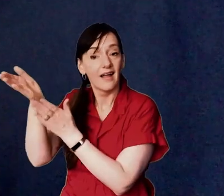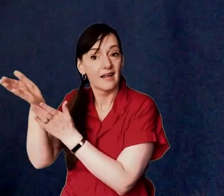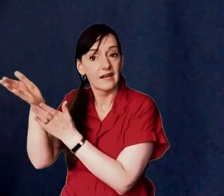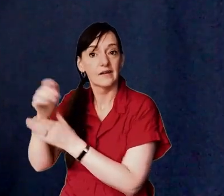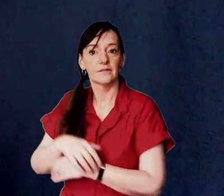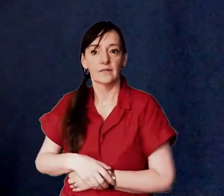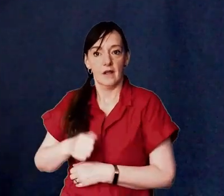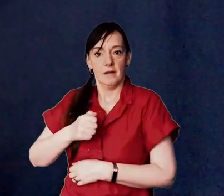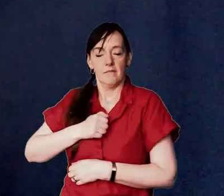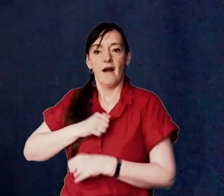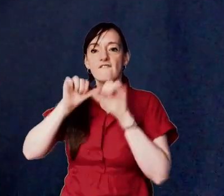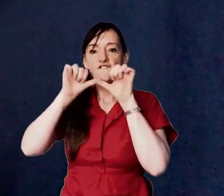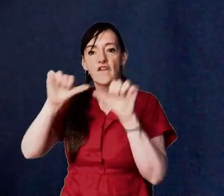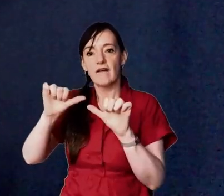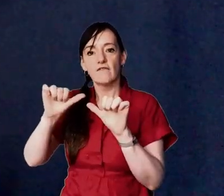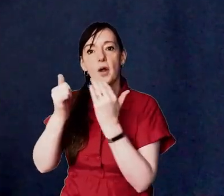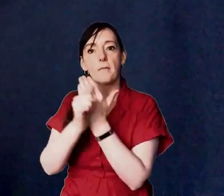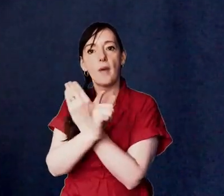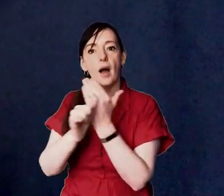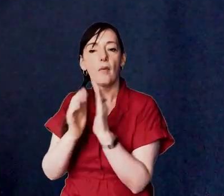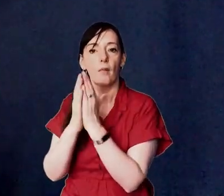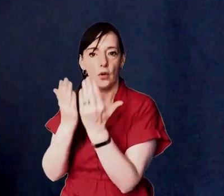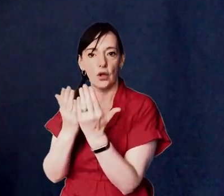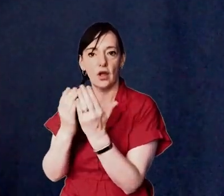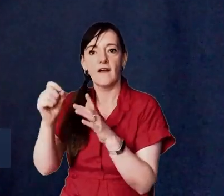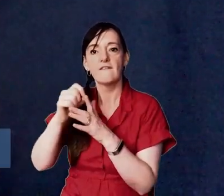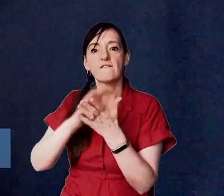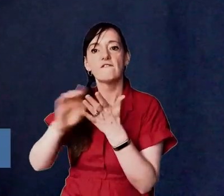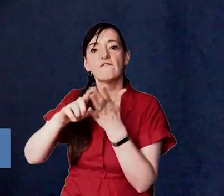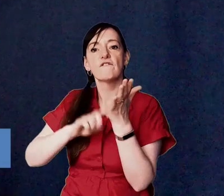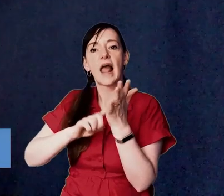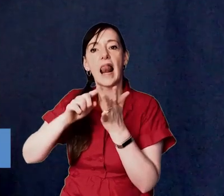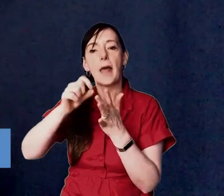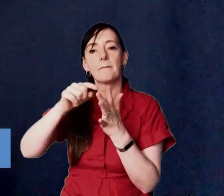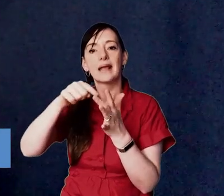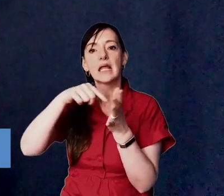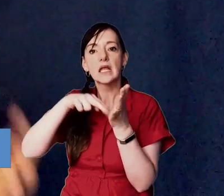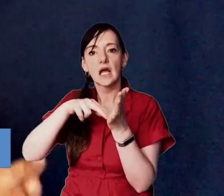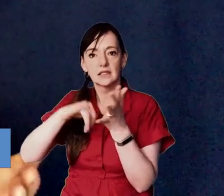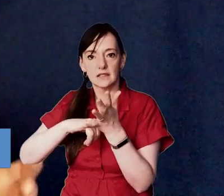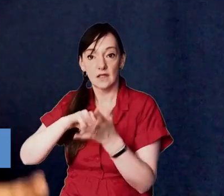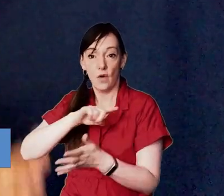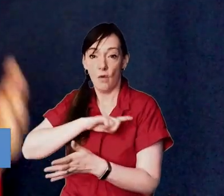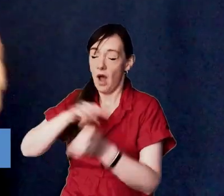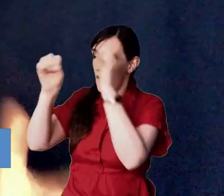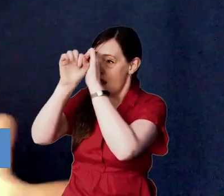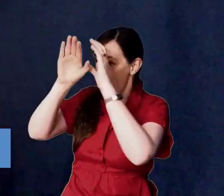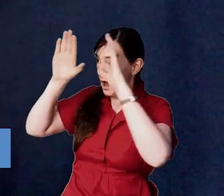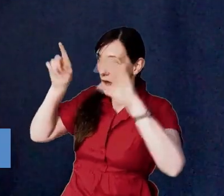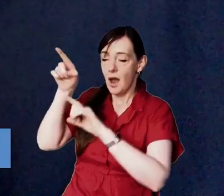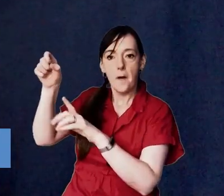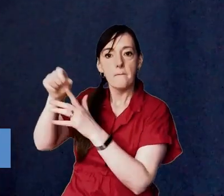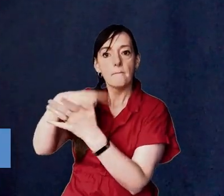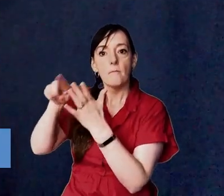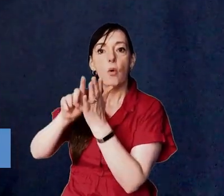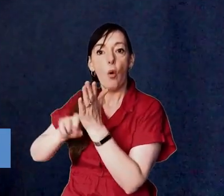you know one of my favorite uh books of the bible during these days has been the book of philippians and paul is a terrific inspiration there because there he